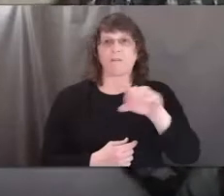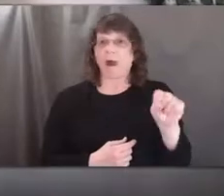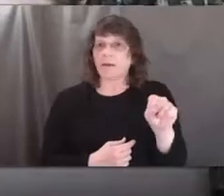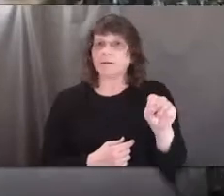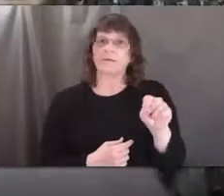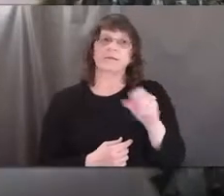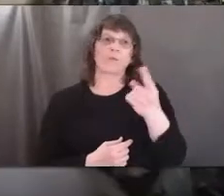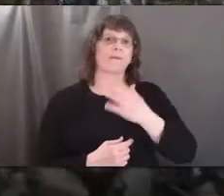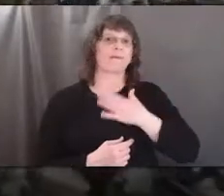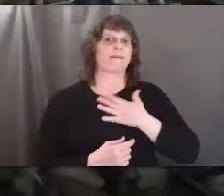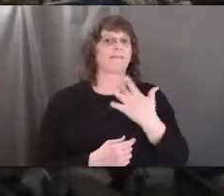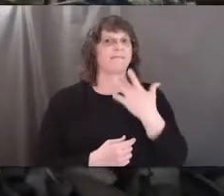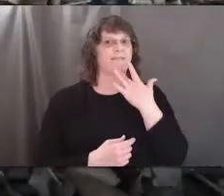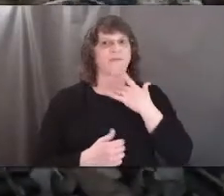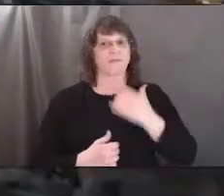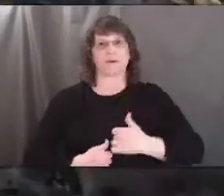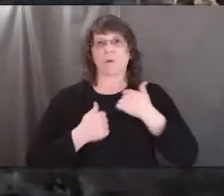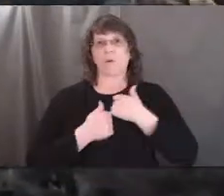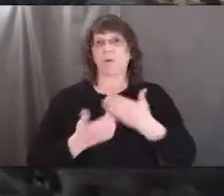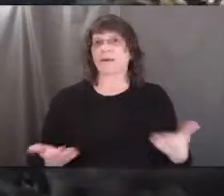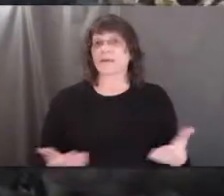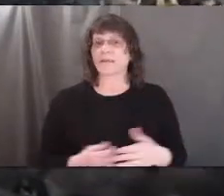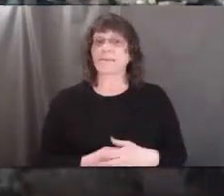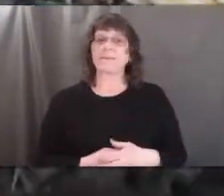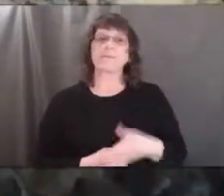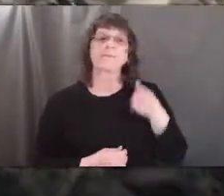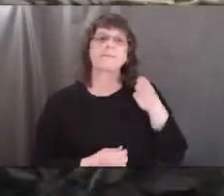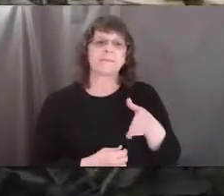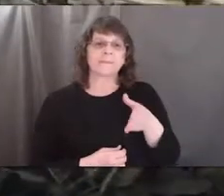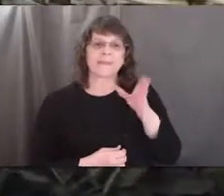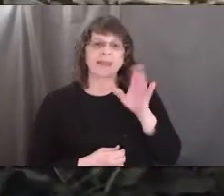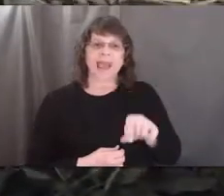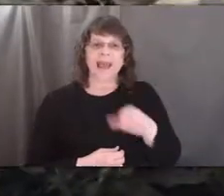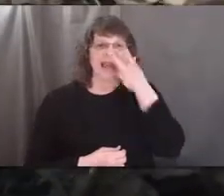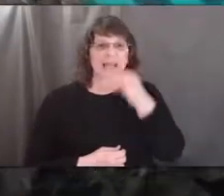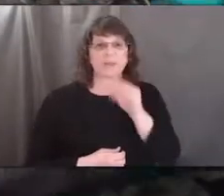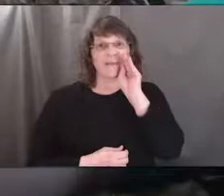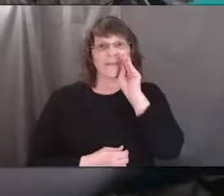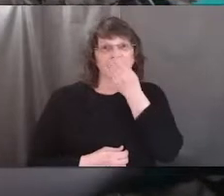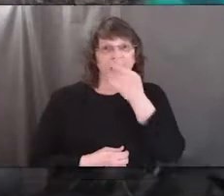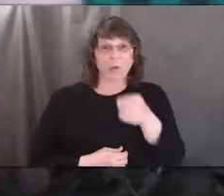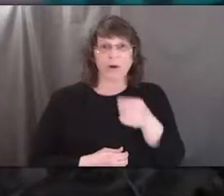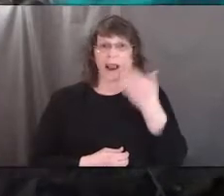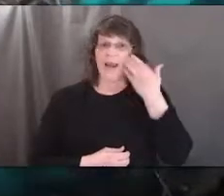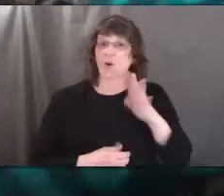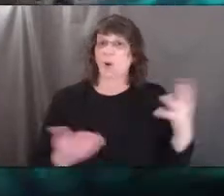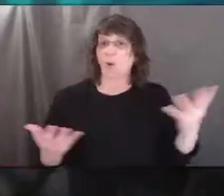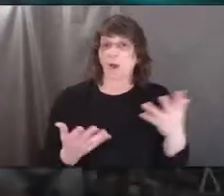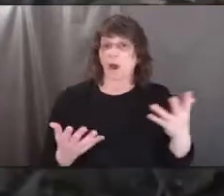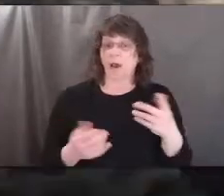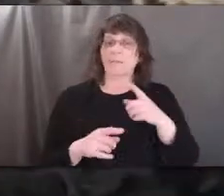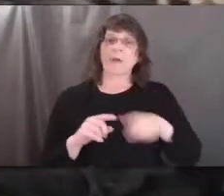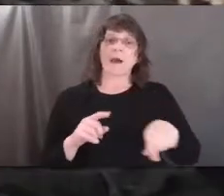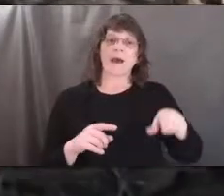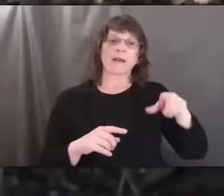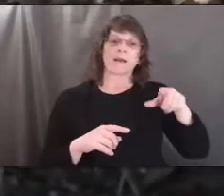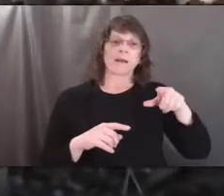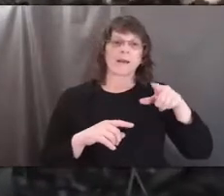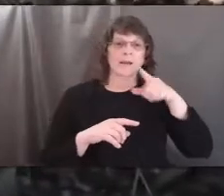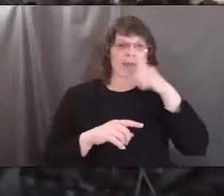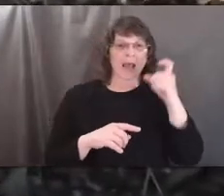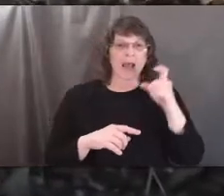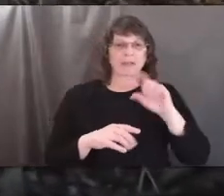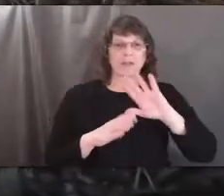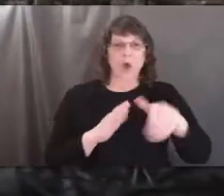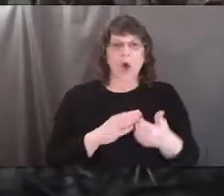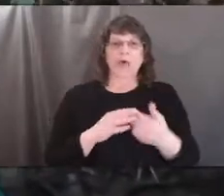It is one of my favorite organisms. I found this interesting piece of flower, which I don't know what it is, but based on all of